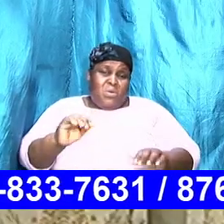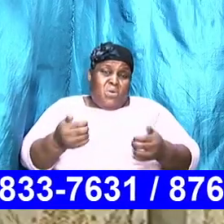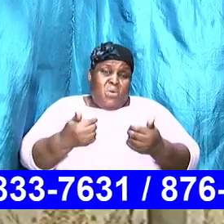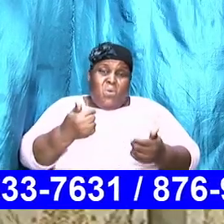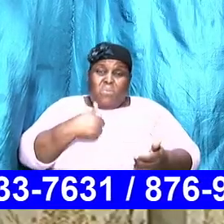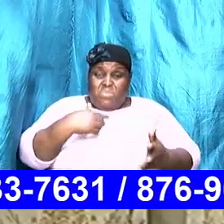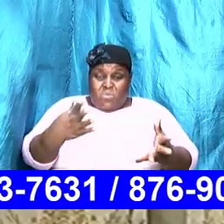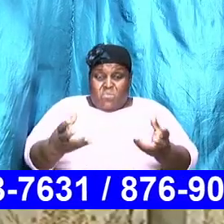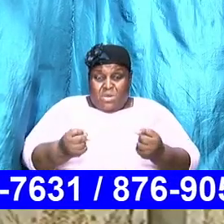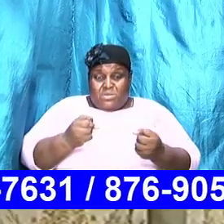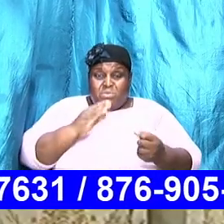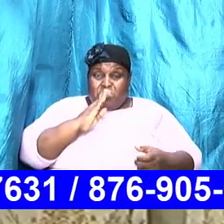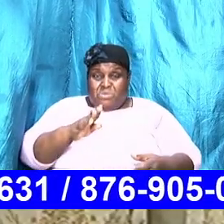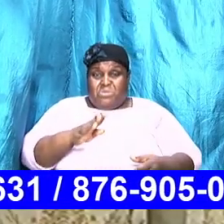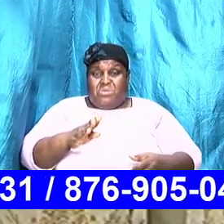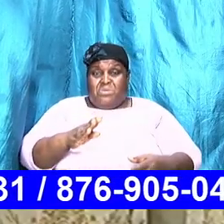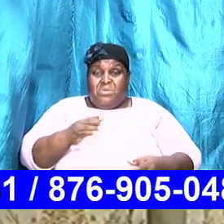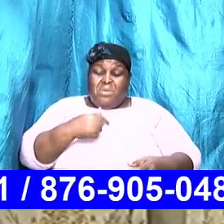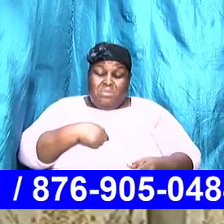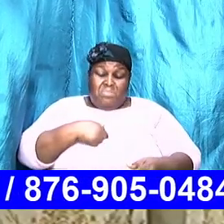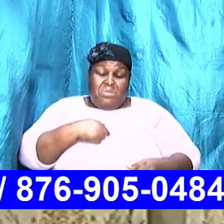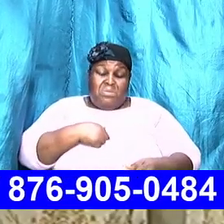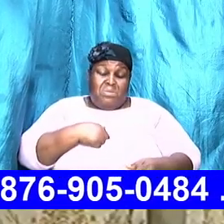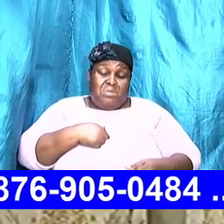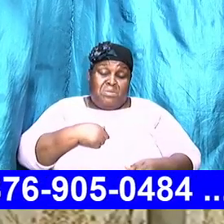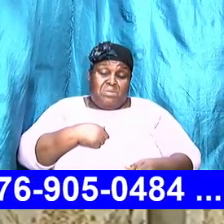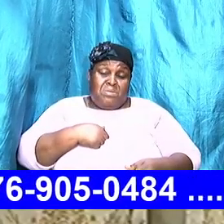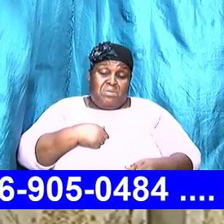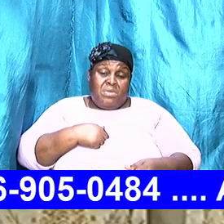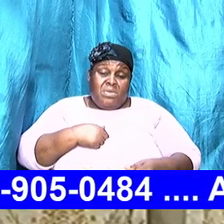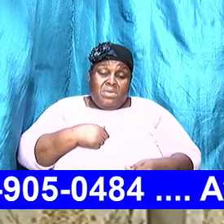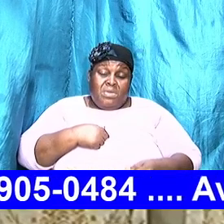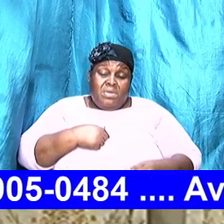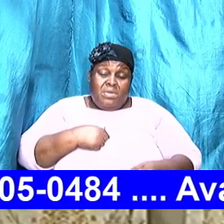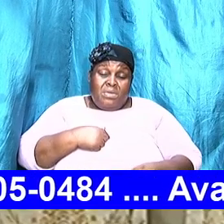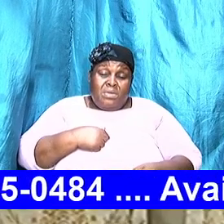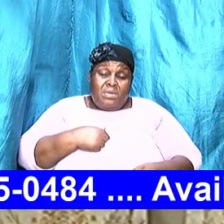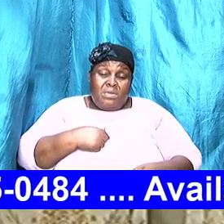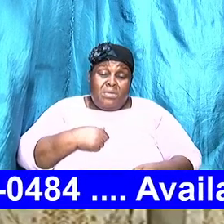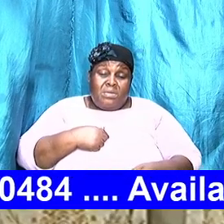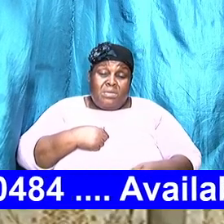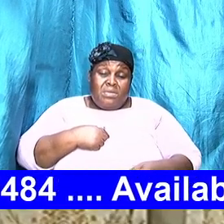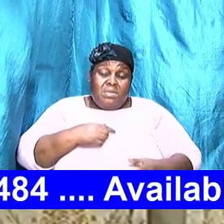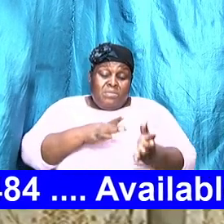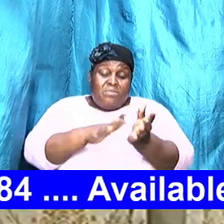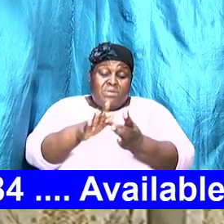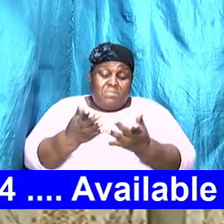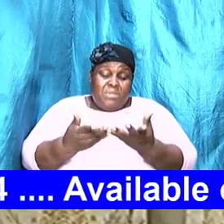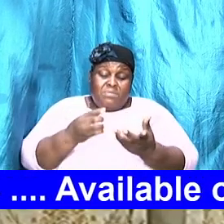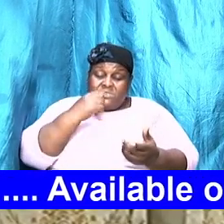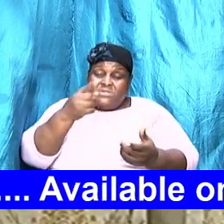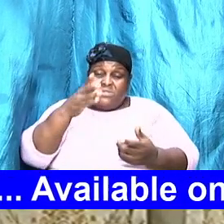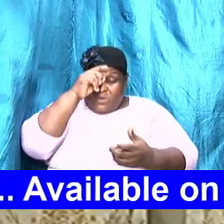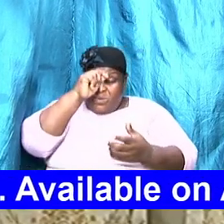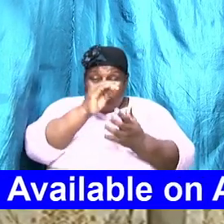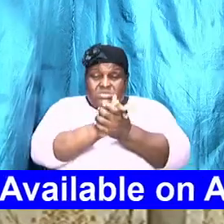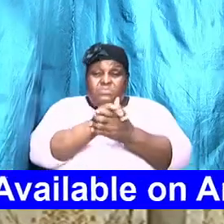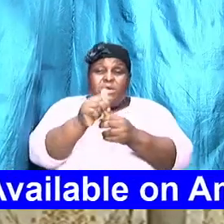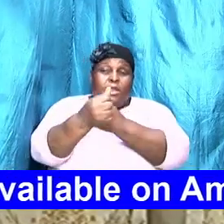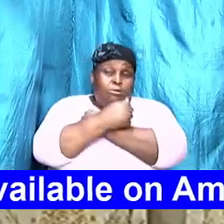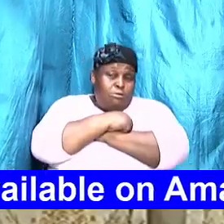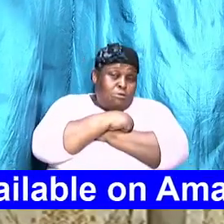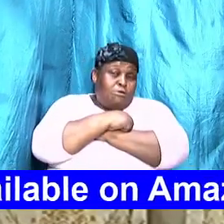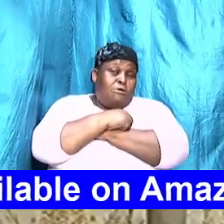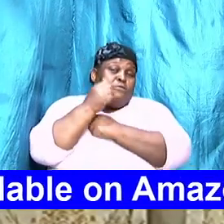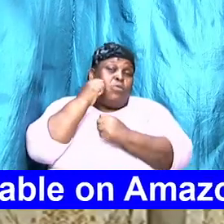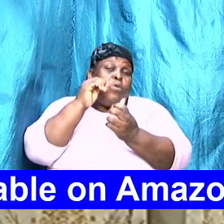how I always have operated. Because the Bible says, husband, love your wife. And pastor says,